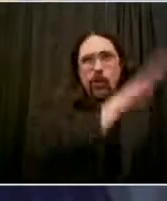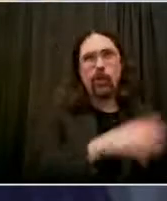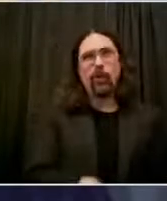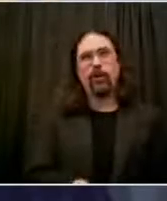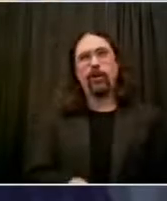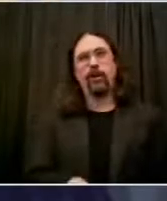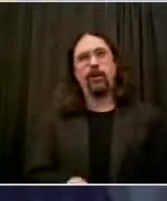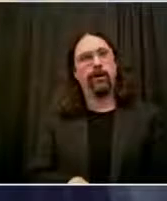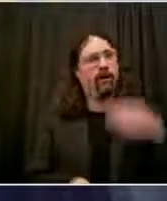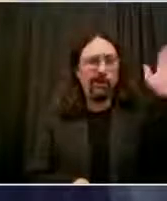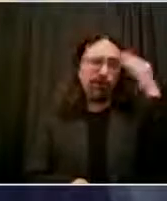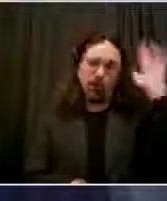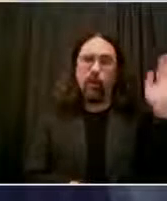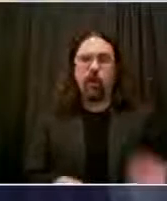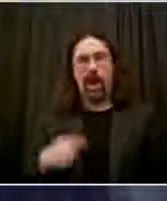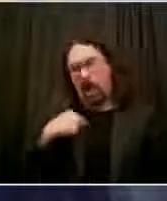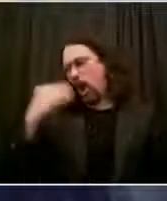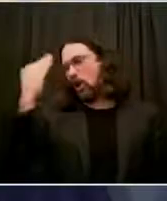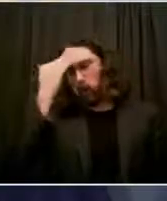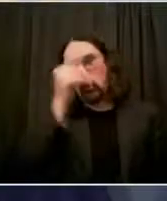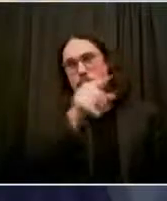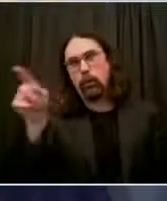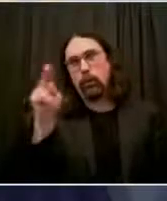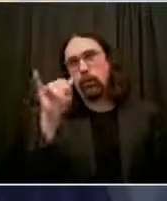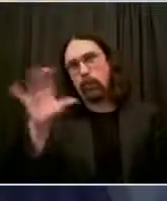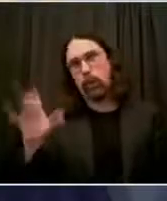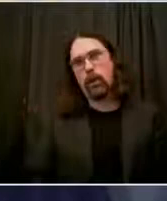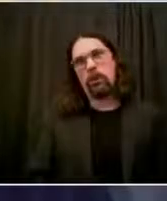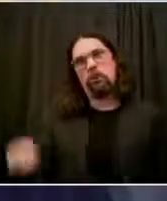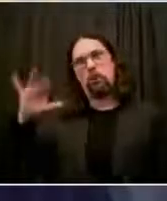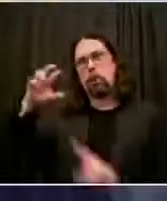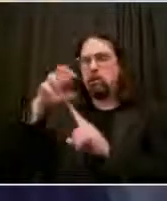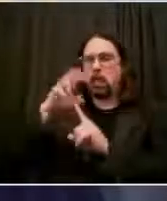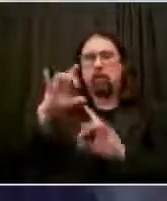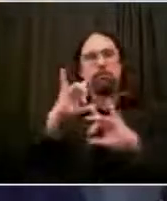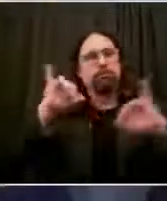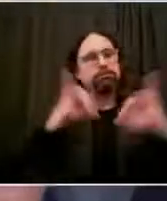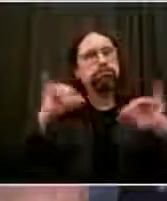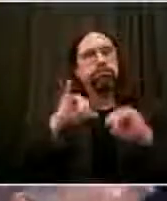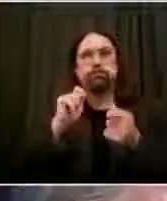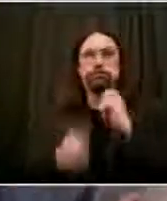show them how far we can reach together. Thank you. you.